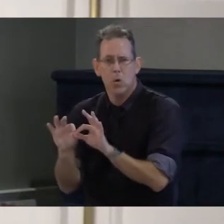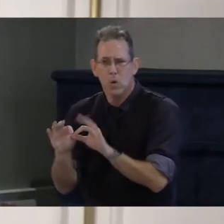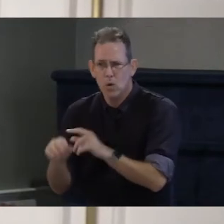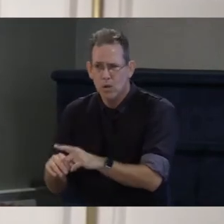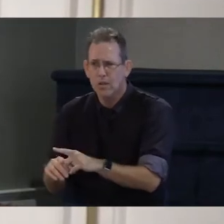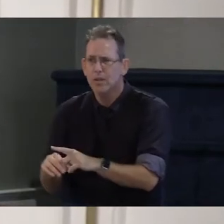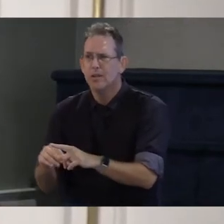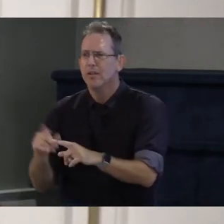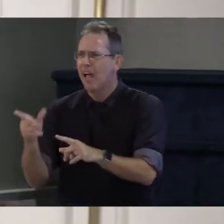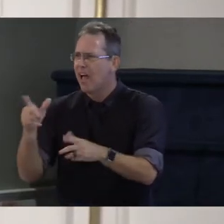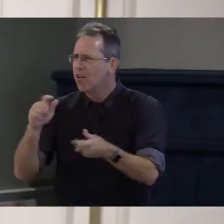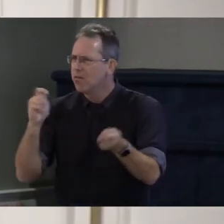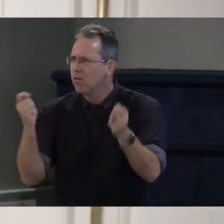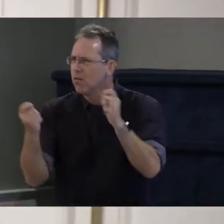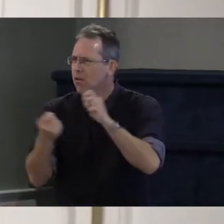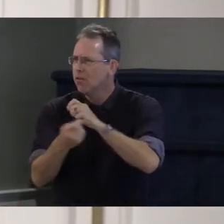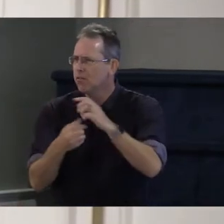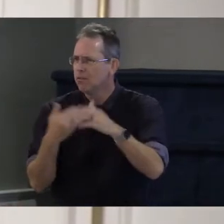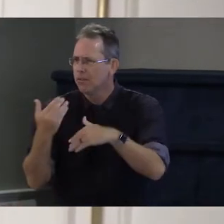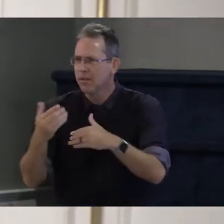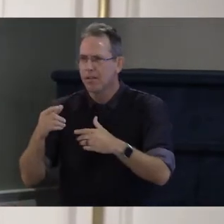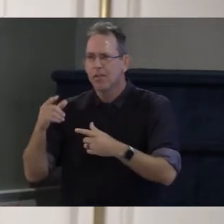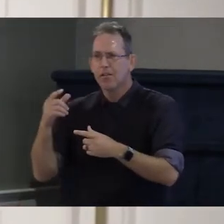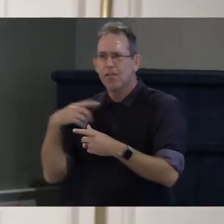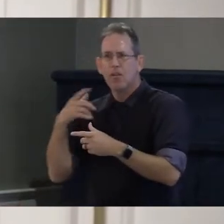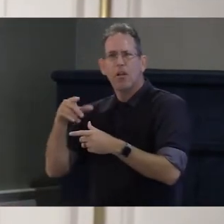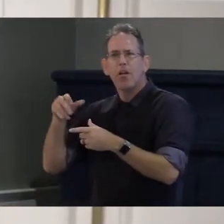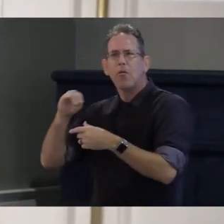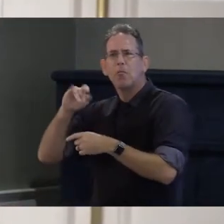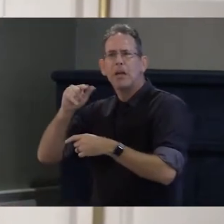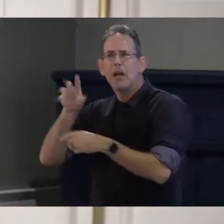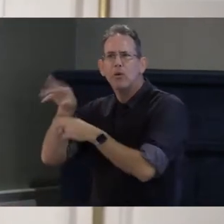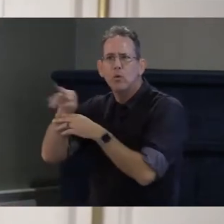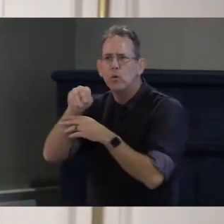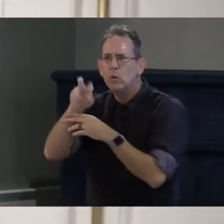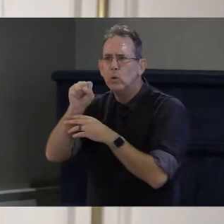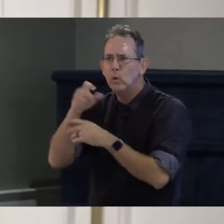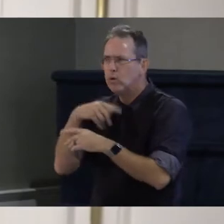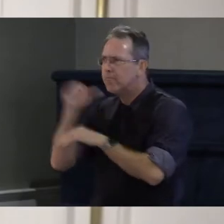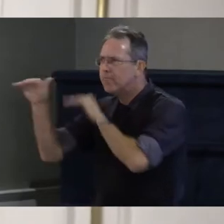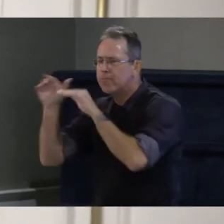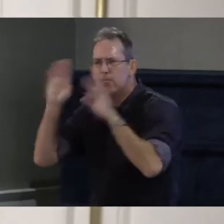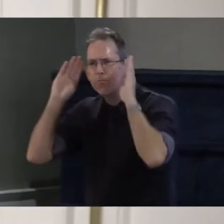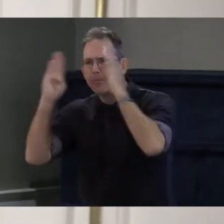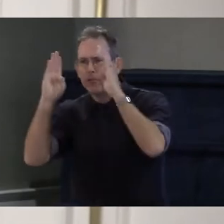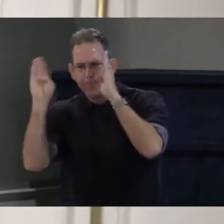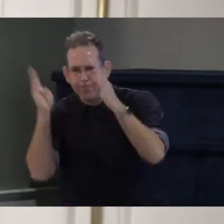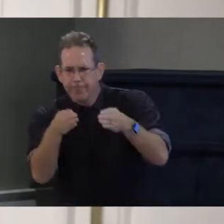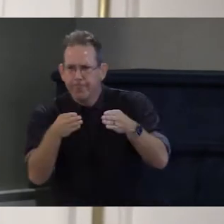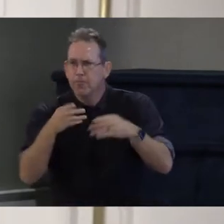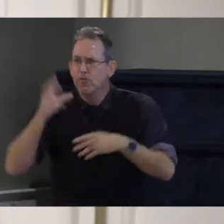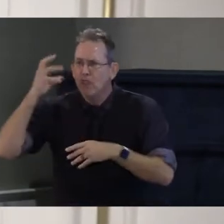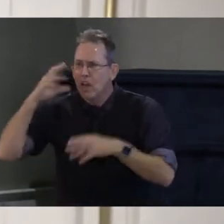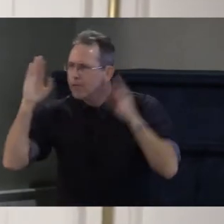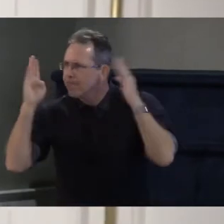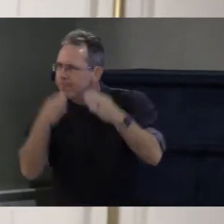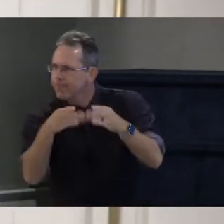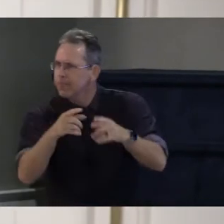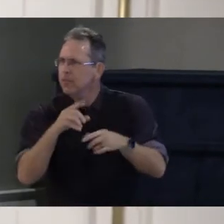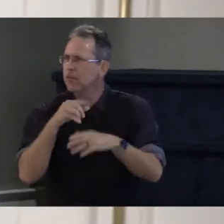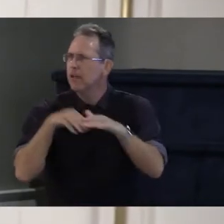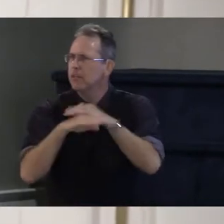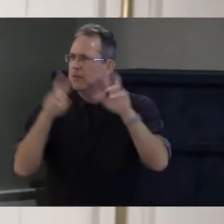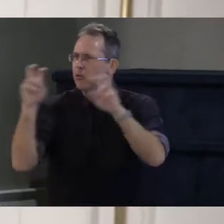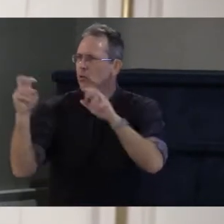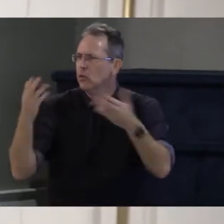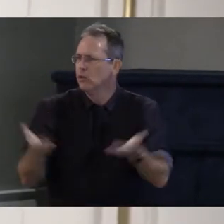covers disability rights issues so thank you Sarah for everything you've done to help us and thank you to Sarah and